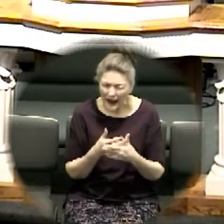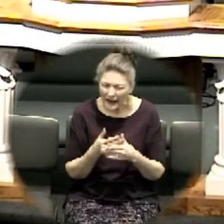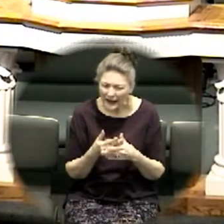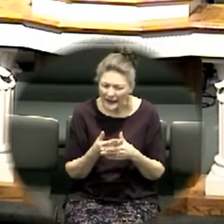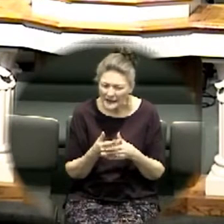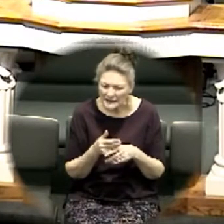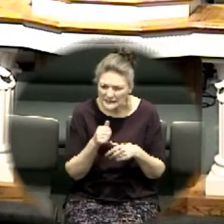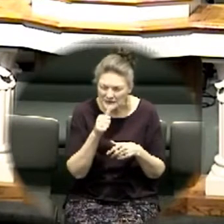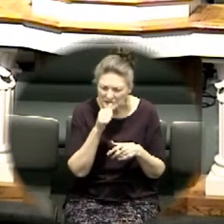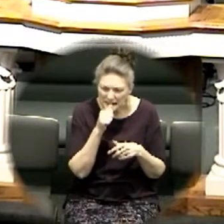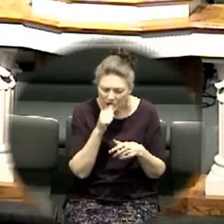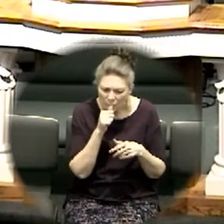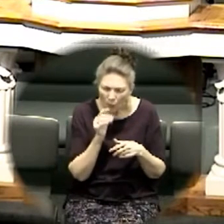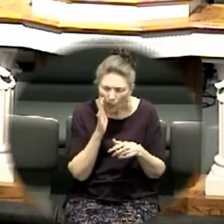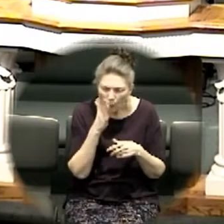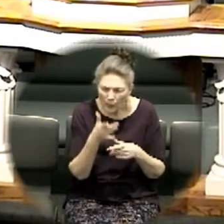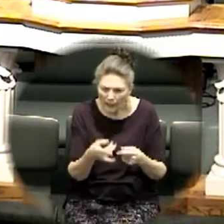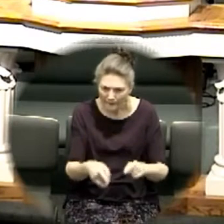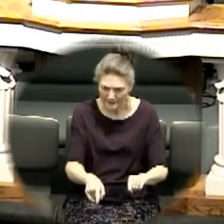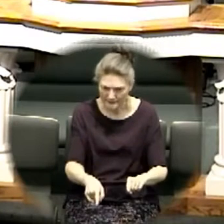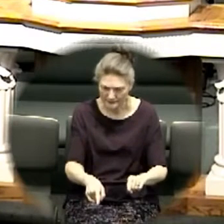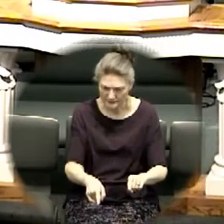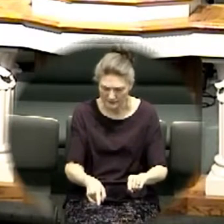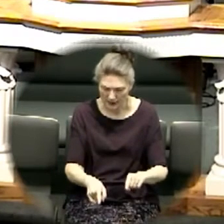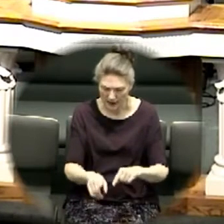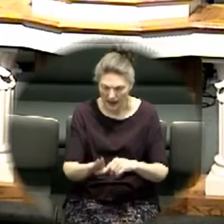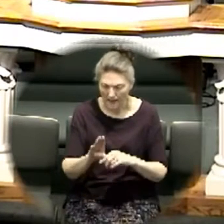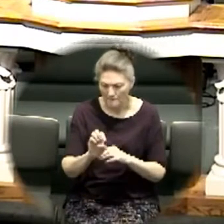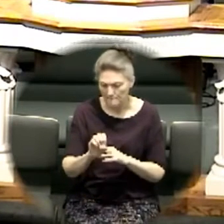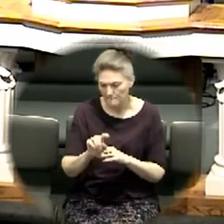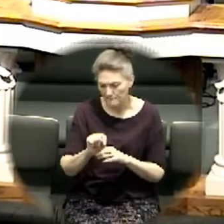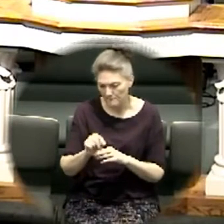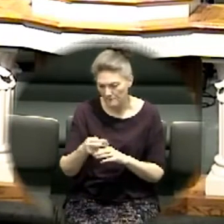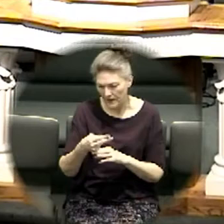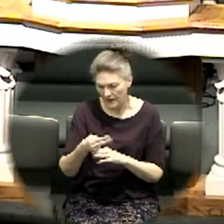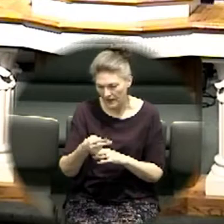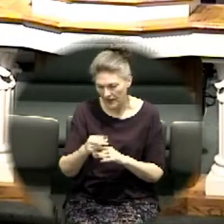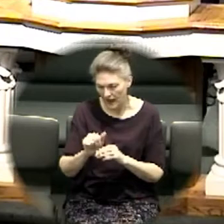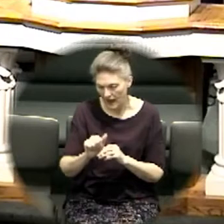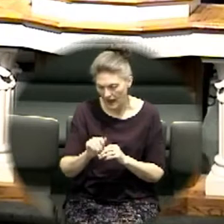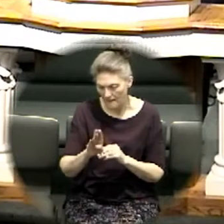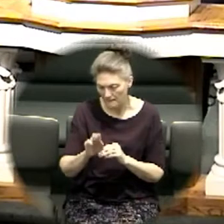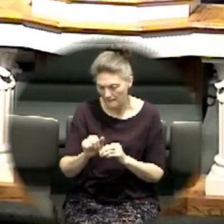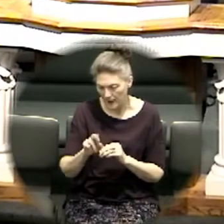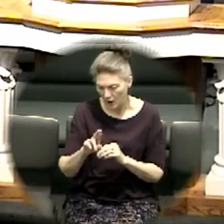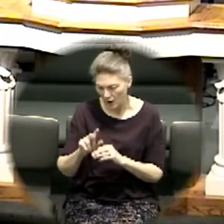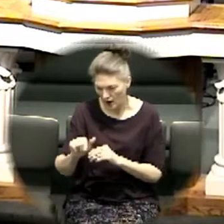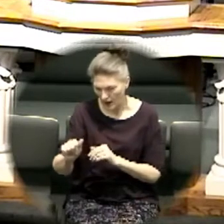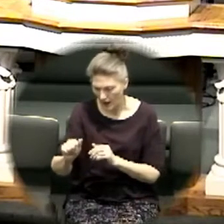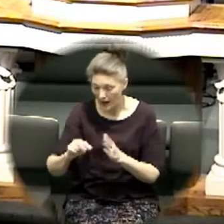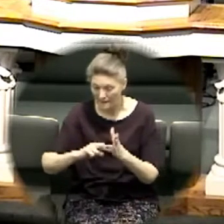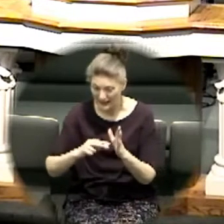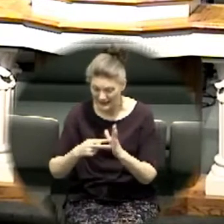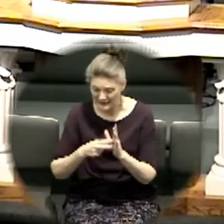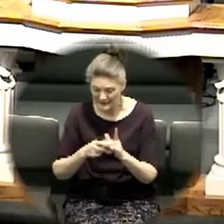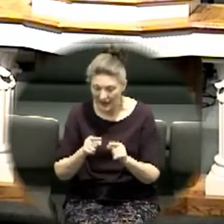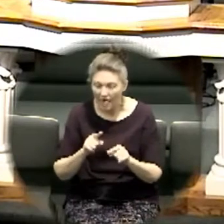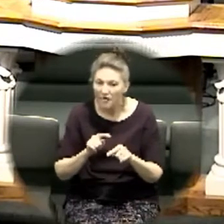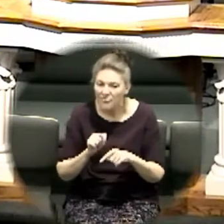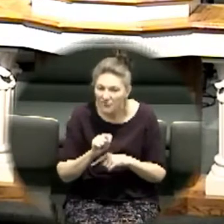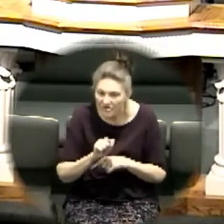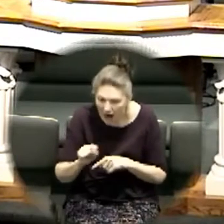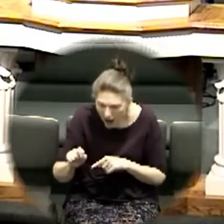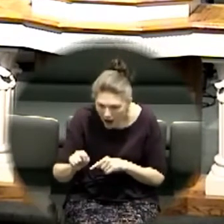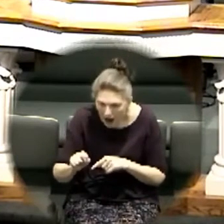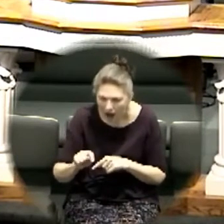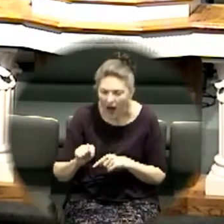place Beth Abara means the place of the crossing this is where Joshua came